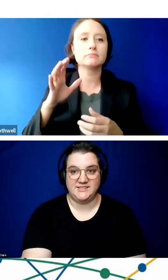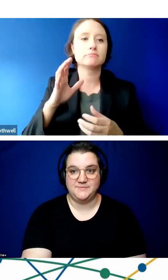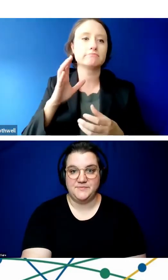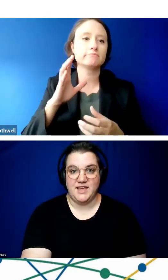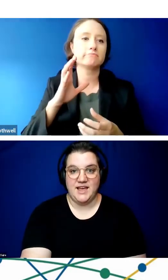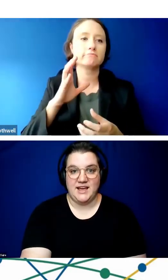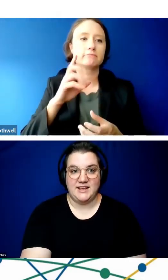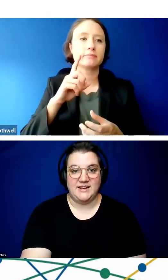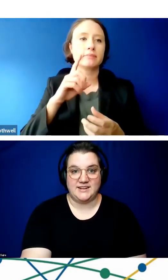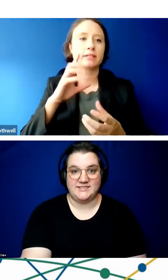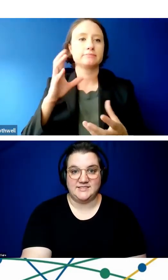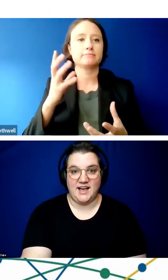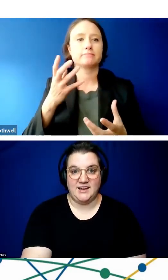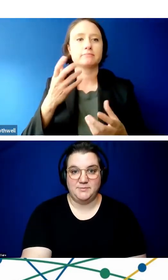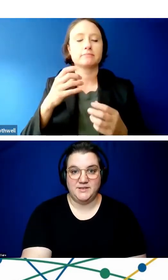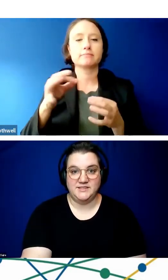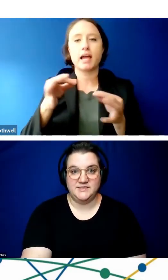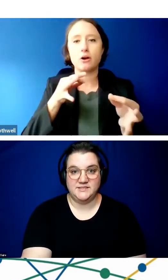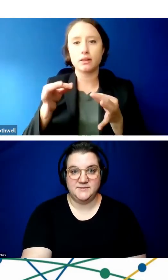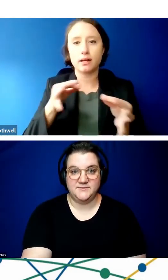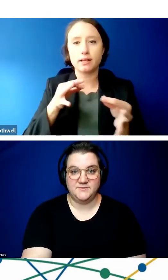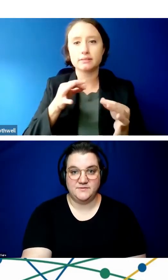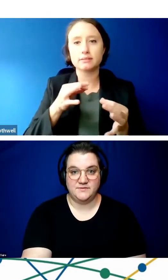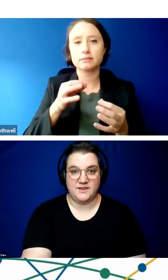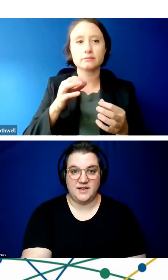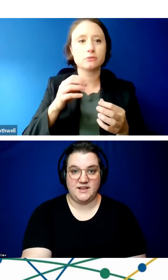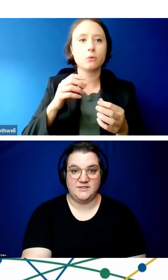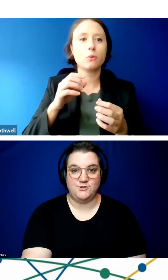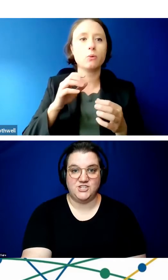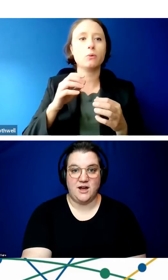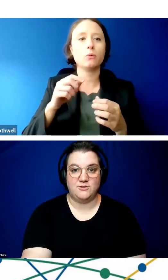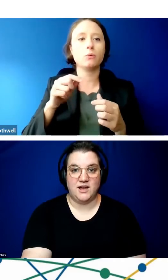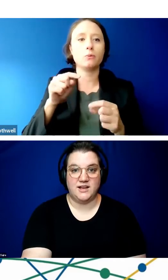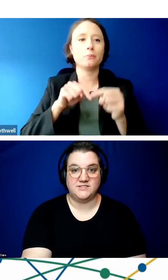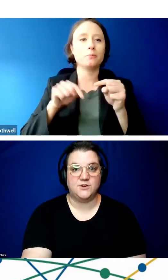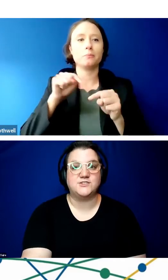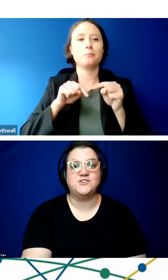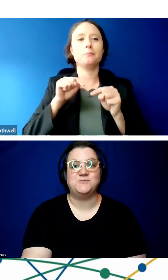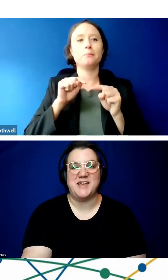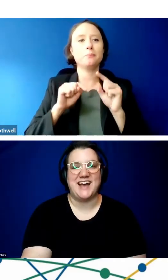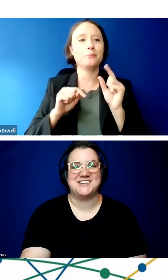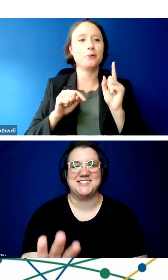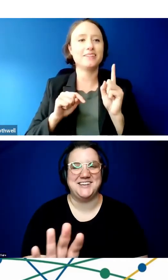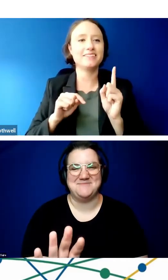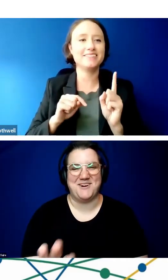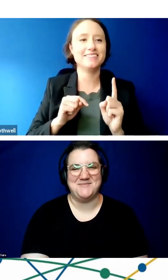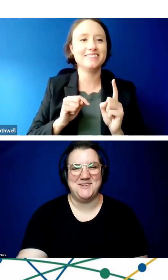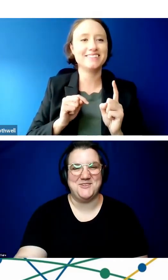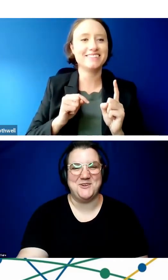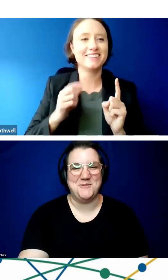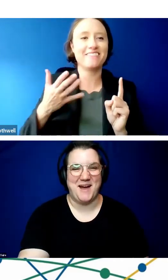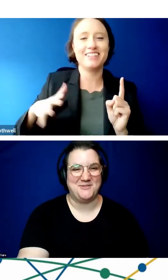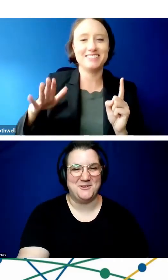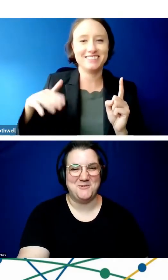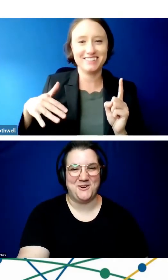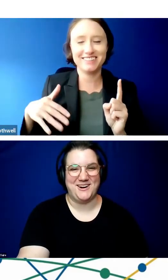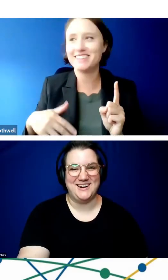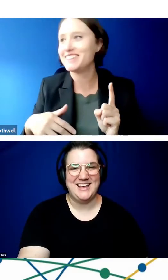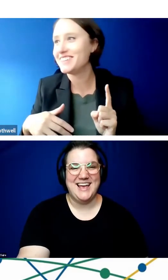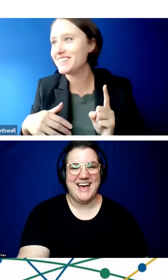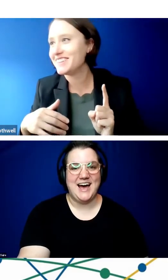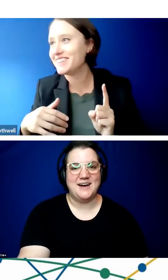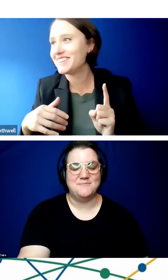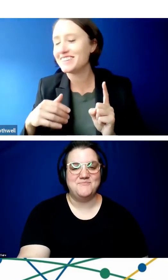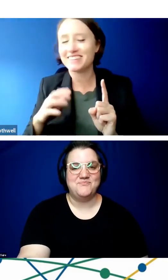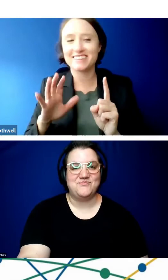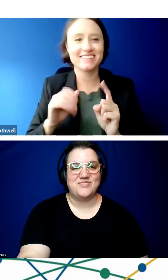provides. Next slide, please. Which outlines, oh, excuse me, actually, pardon me, if you can go back one more.